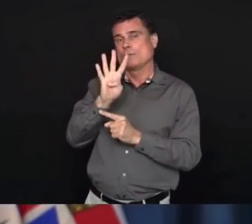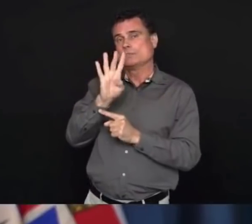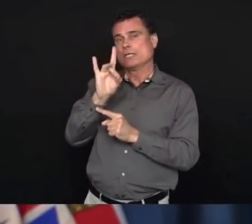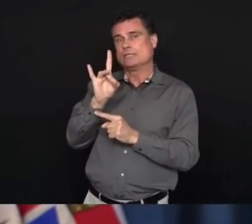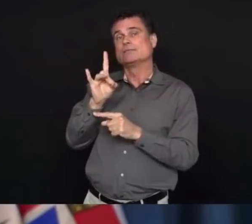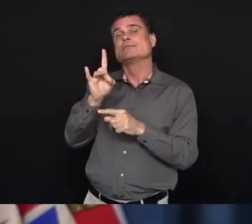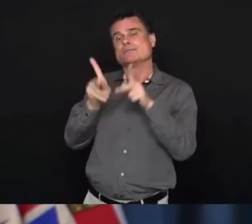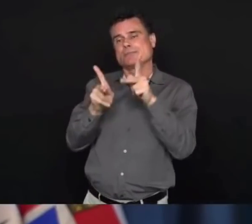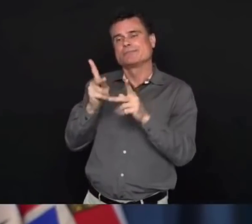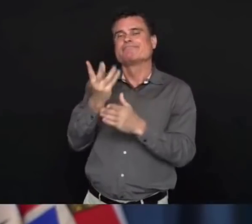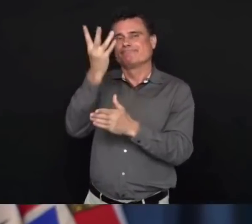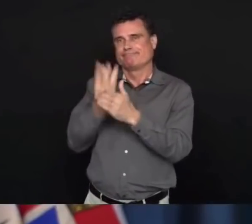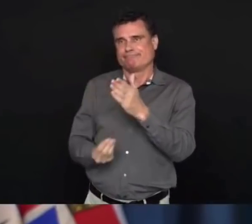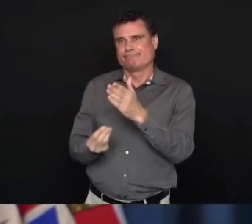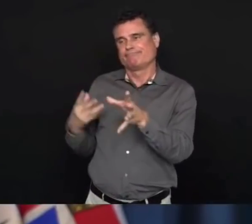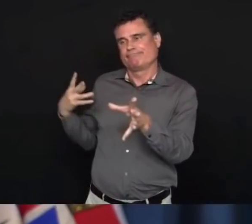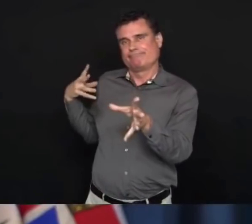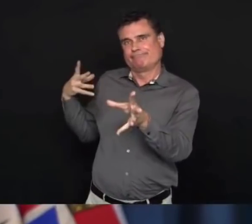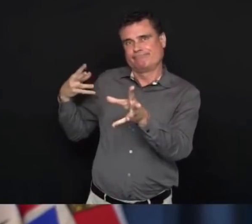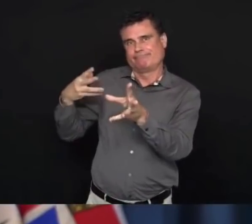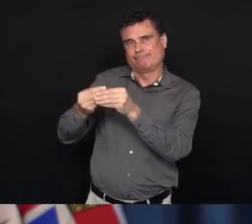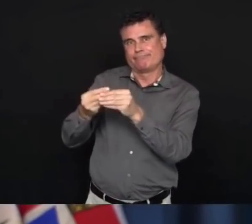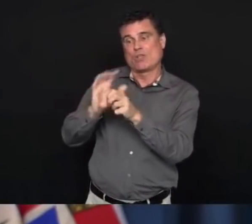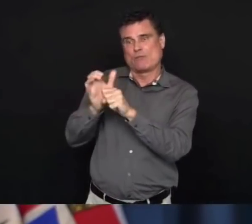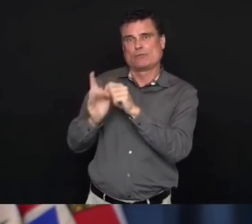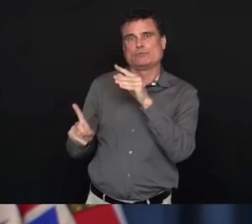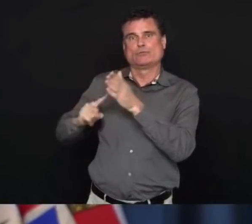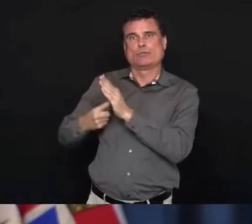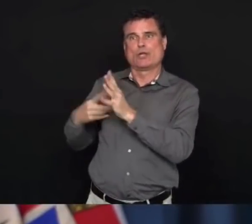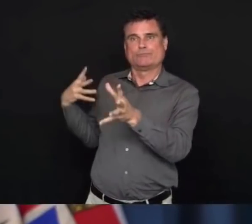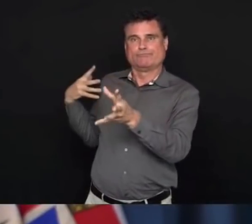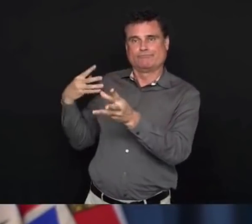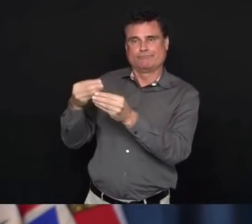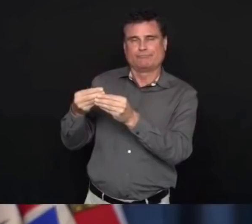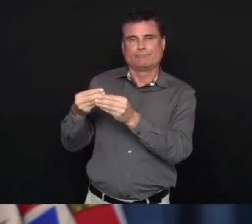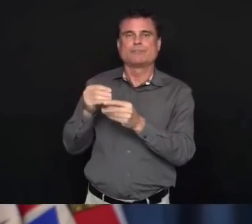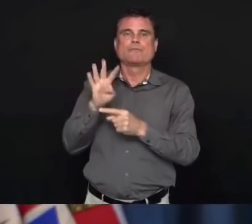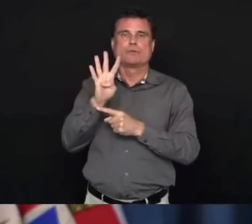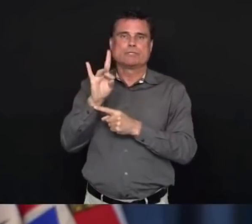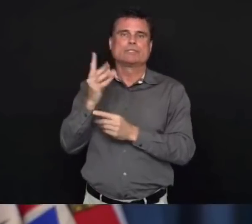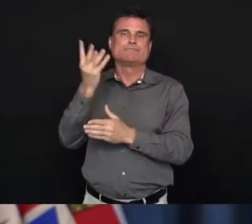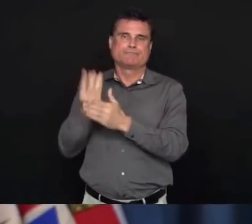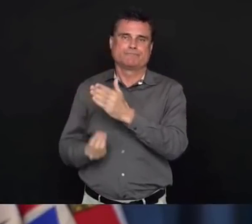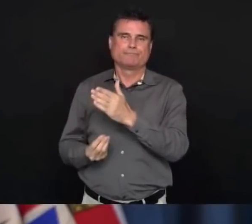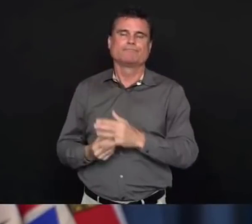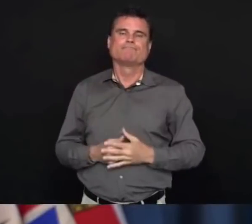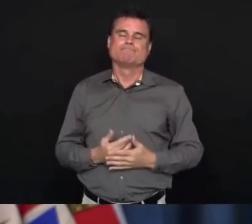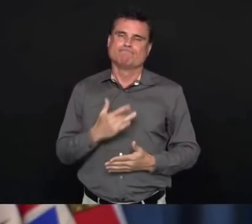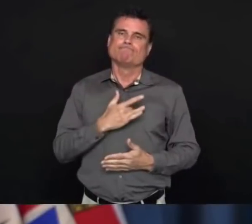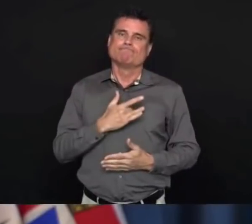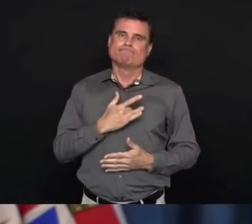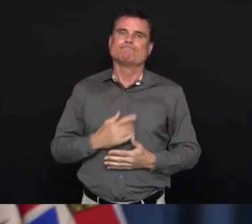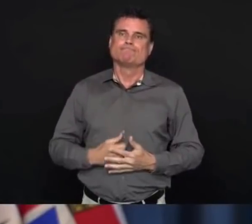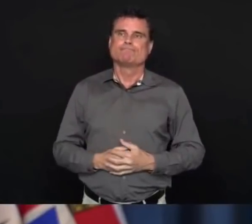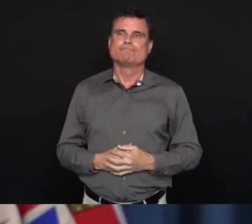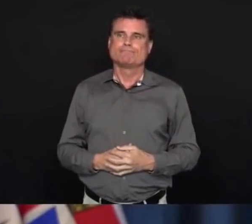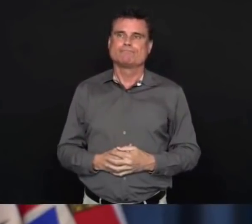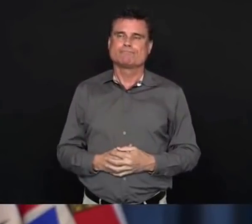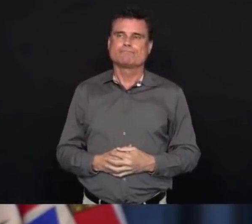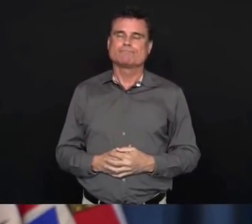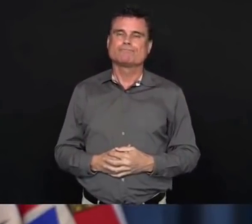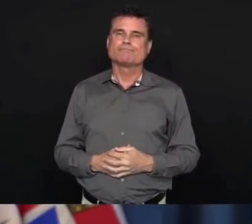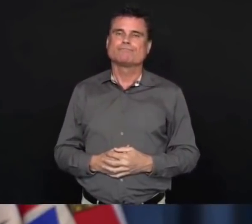to differentially affect our elders who are in long-term care, including two people who died for